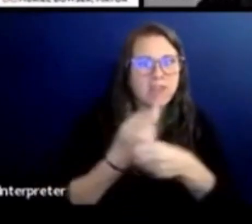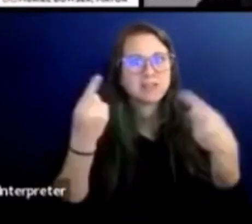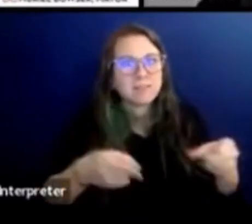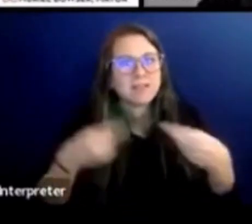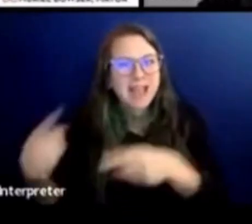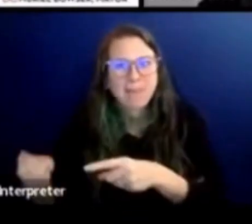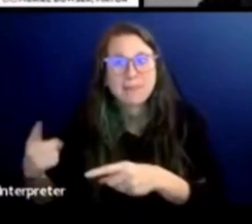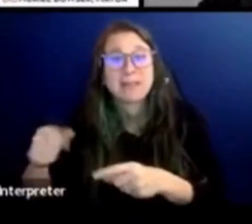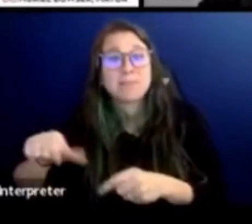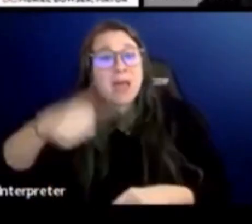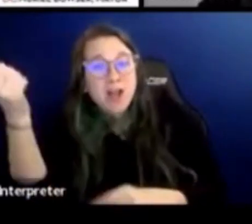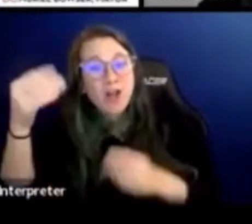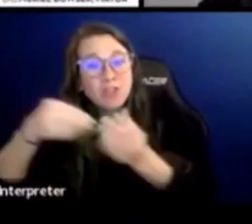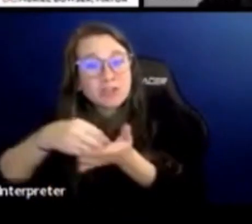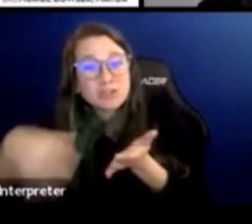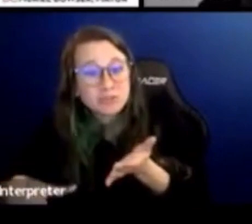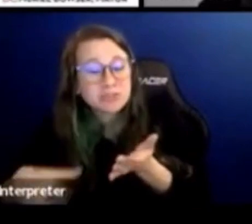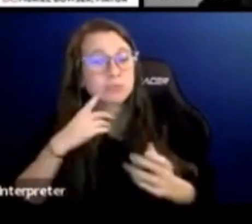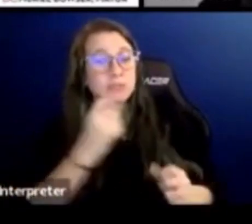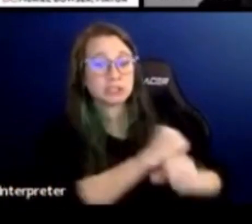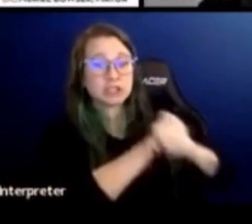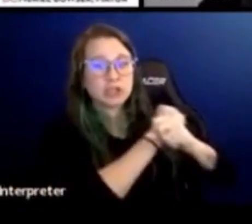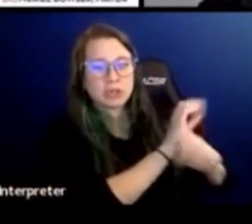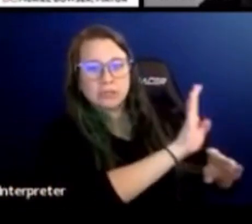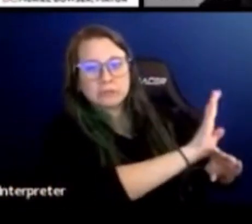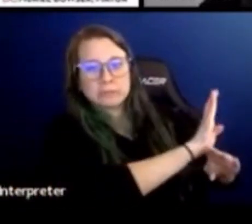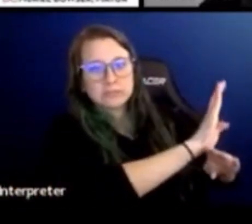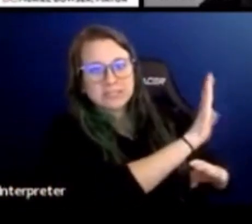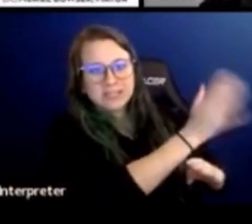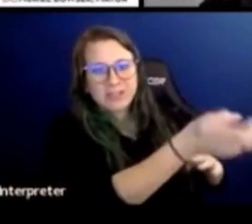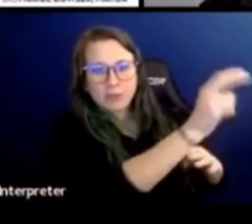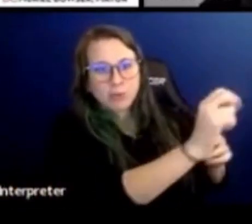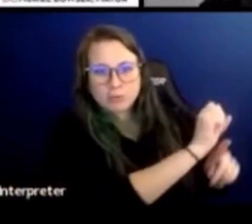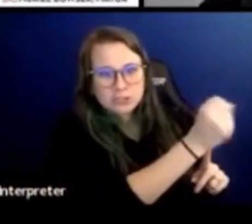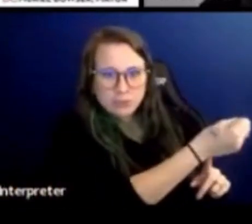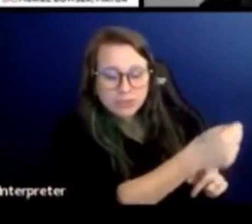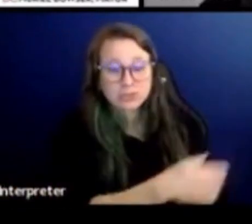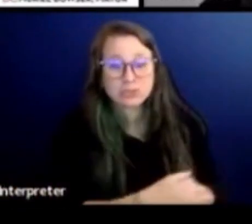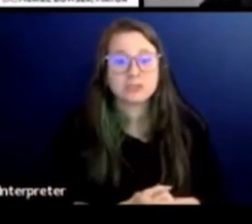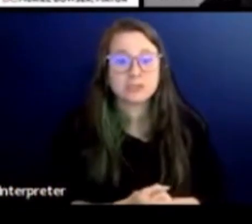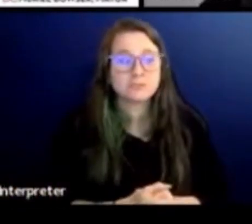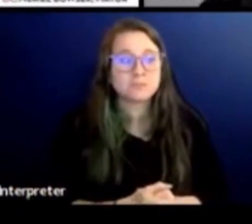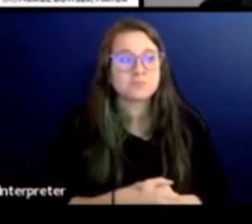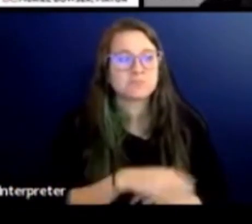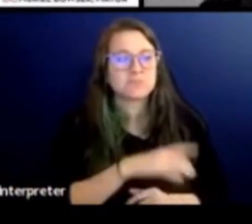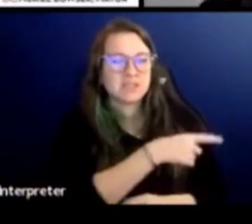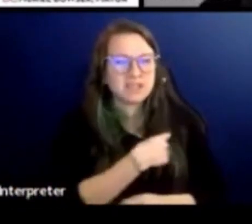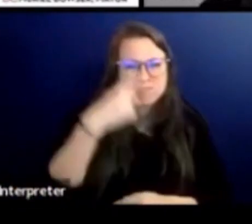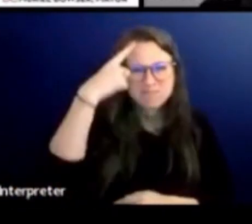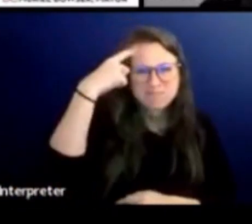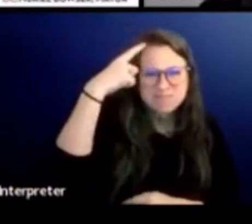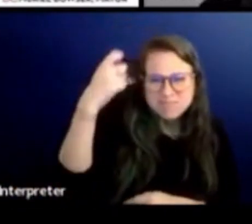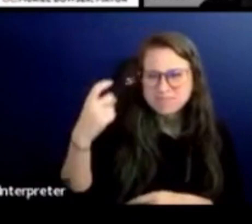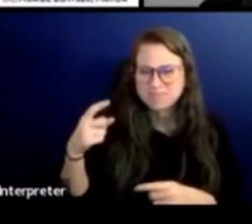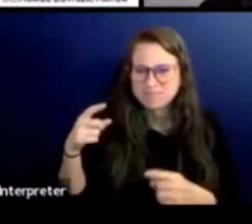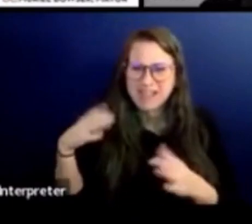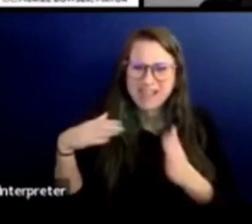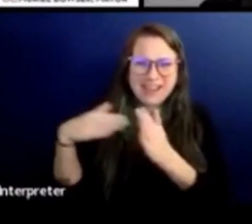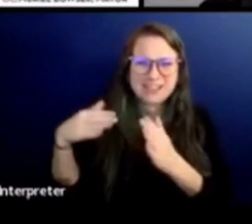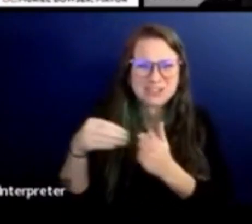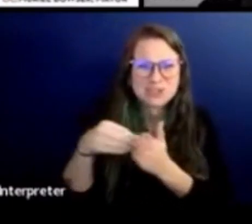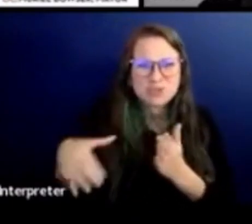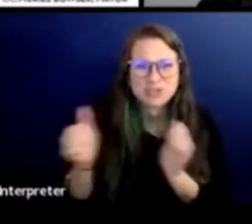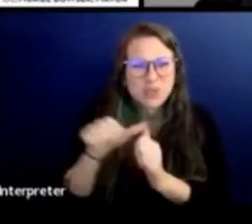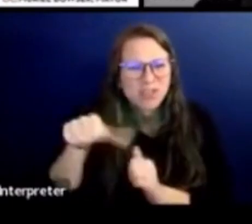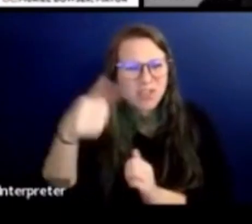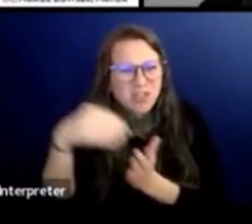available during these unsettling situations, our very own security officers conspiring against students with other students, and teachers being